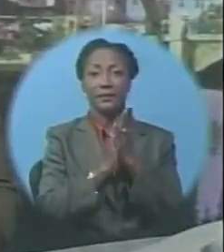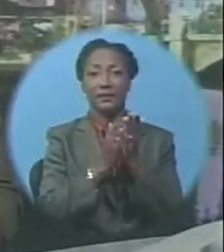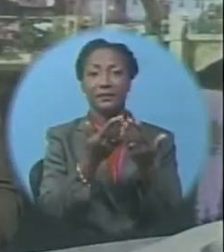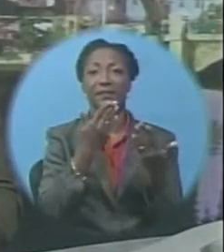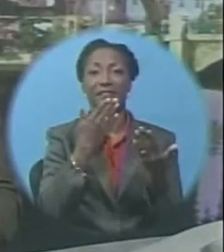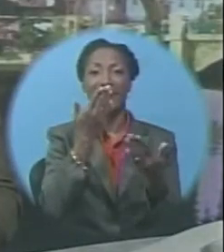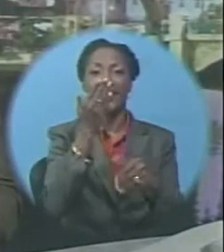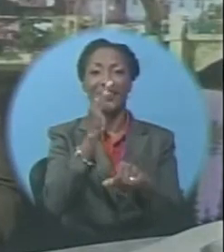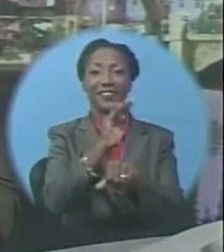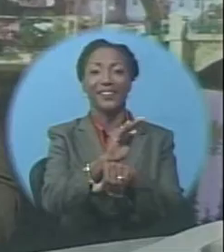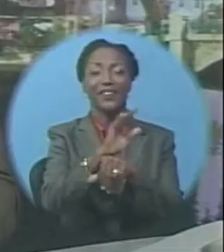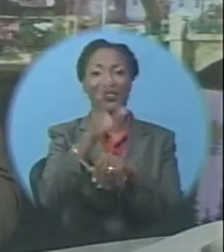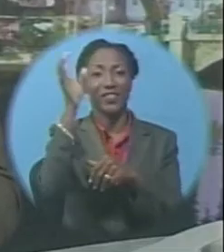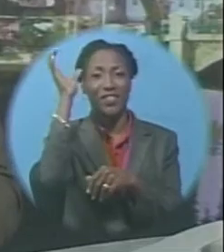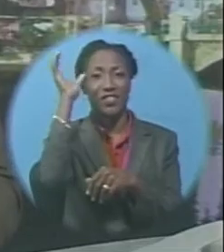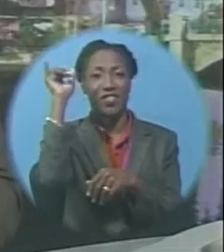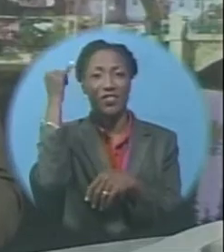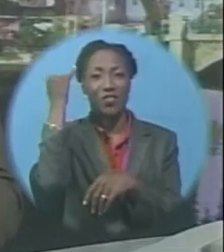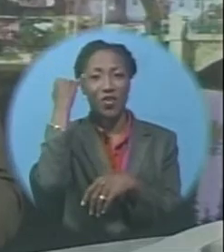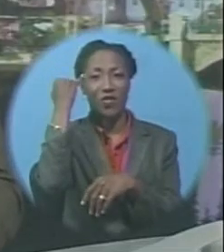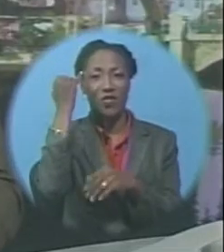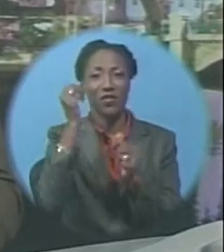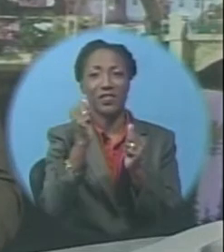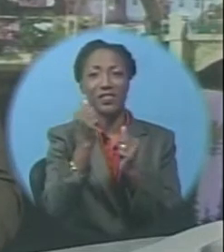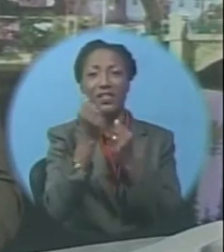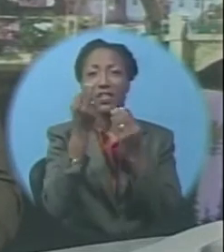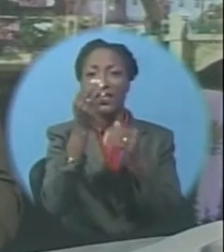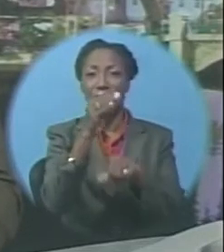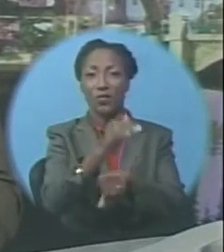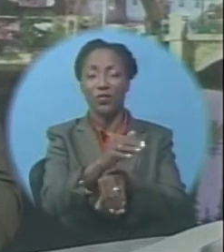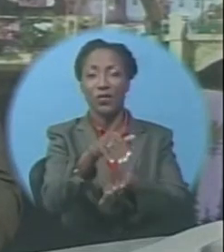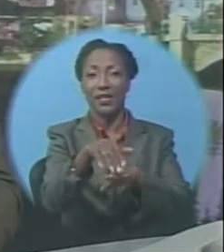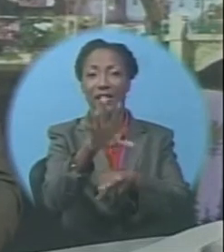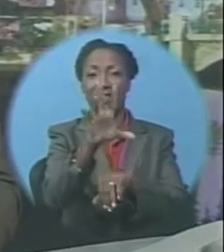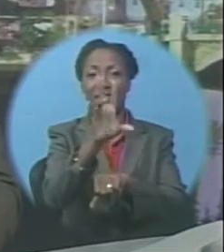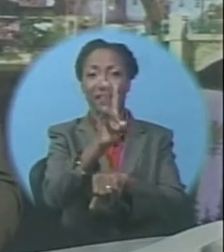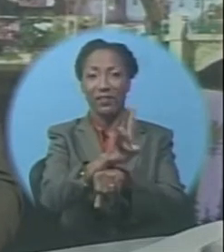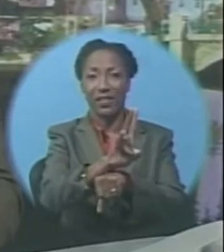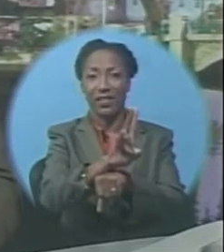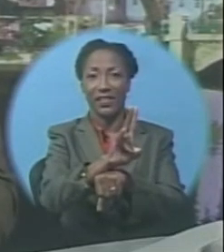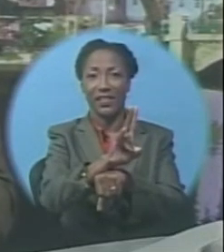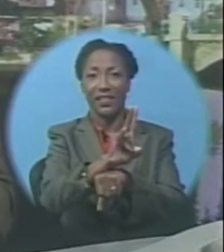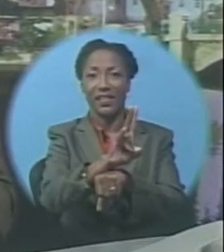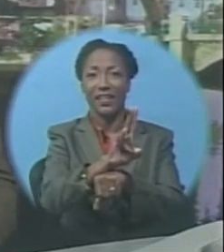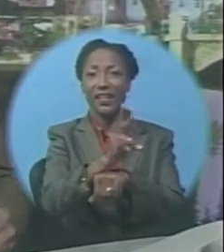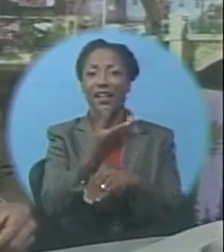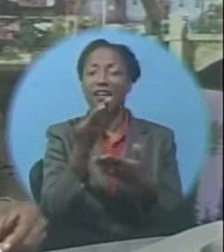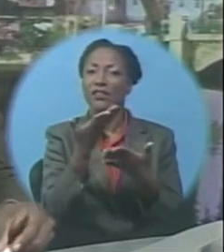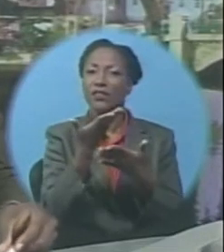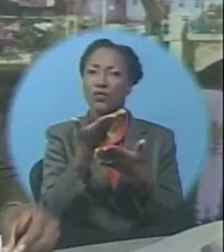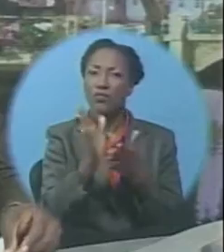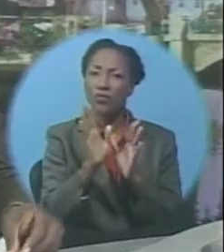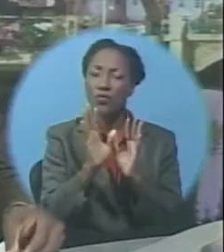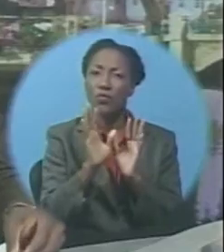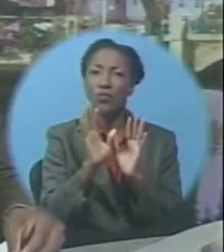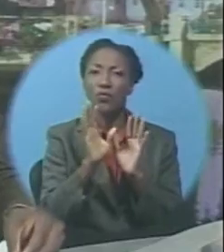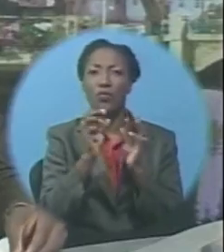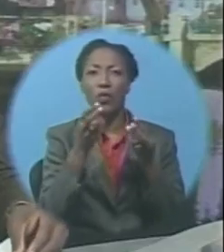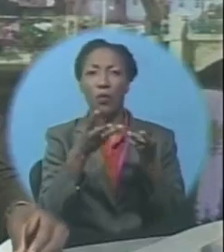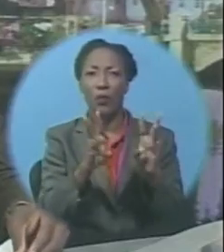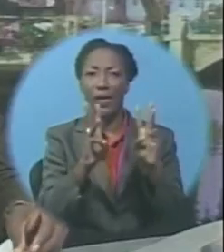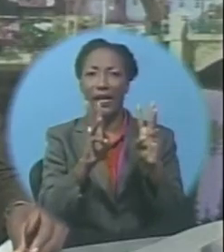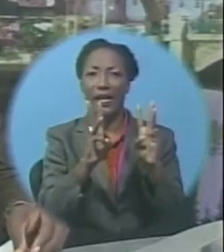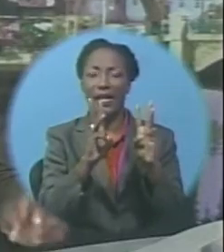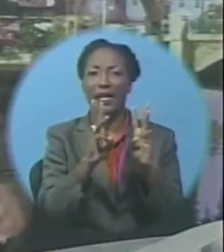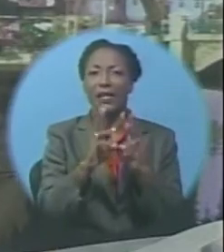Good evening. I'm Shane Jones, leading the news at 7. There's a new trend that's placing additional